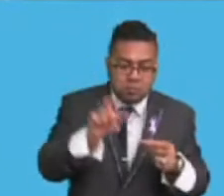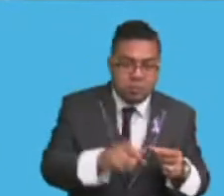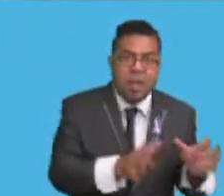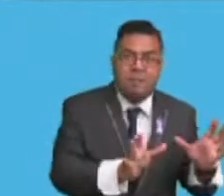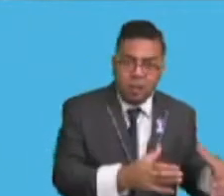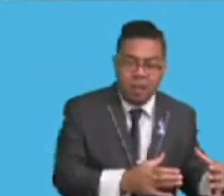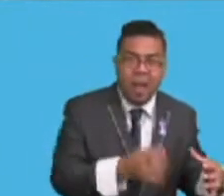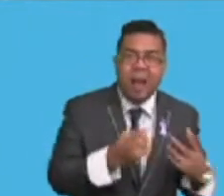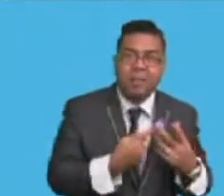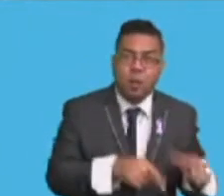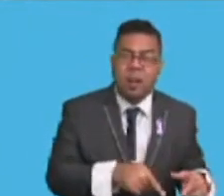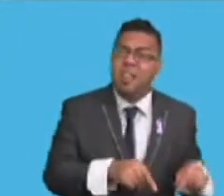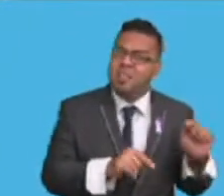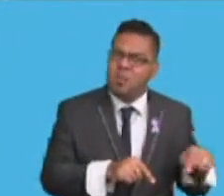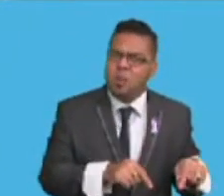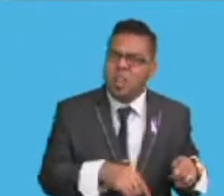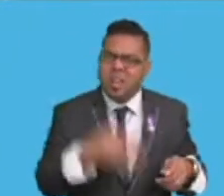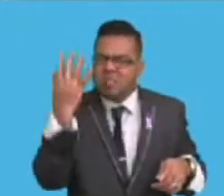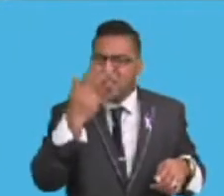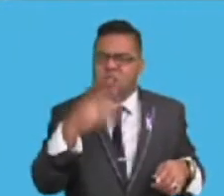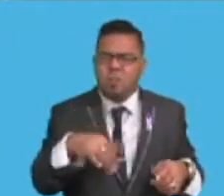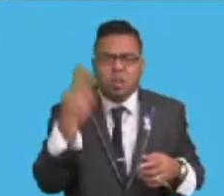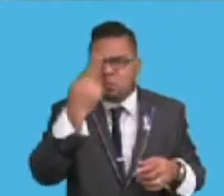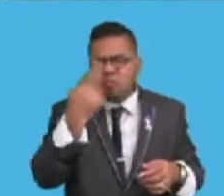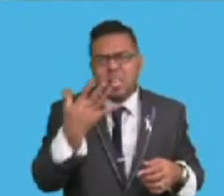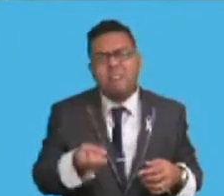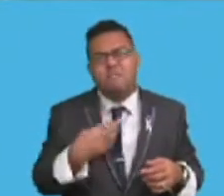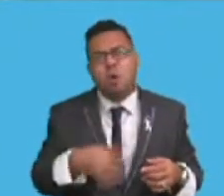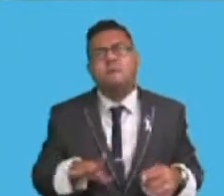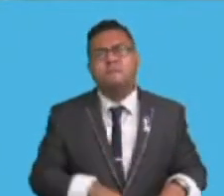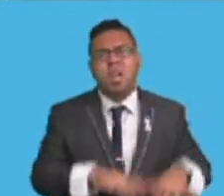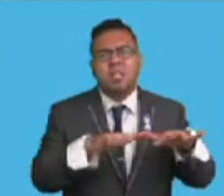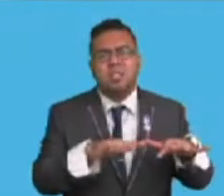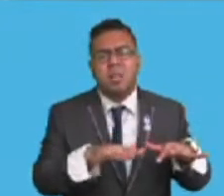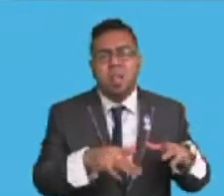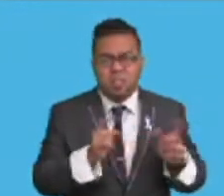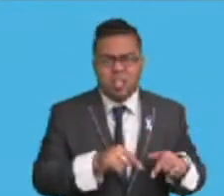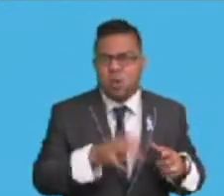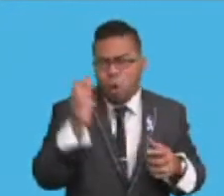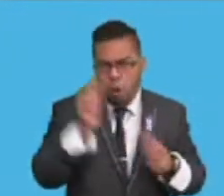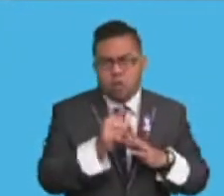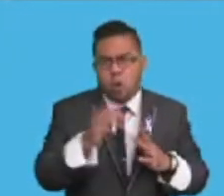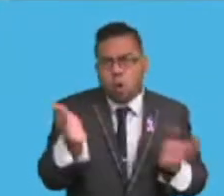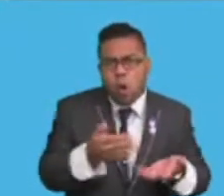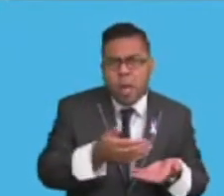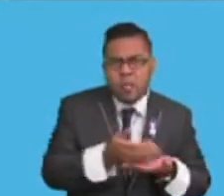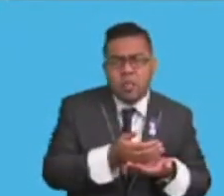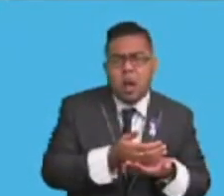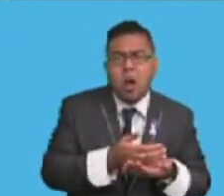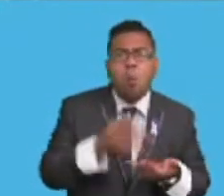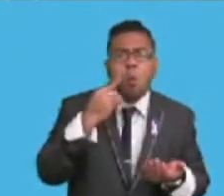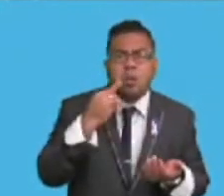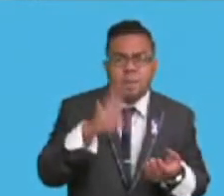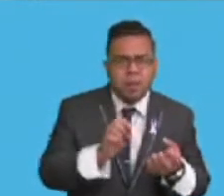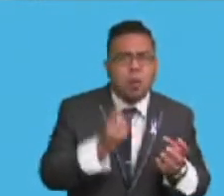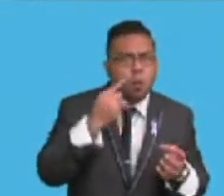subjected to flooding. So, these are the areas where you also have not only collection point, but also have waterways spilling over and, you